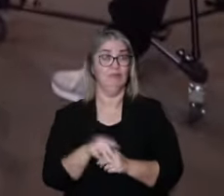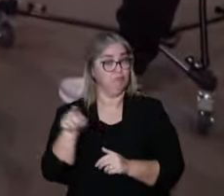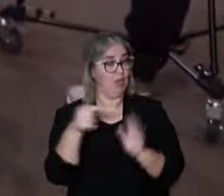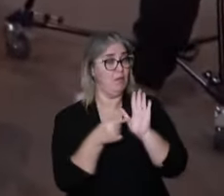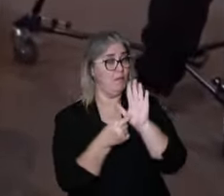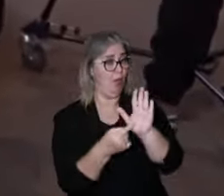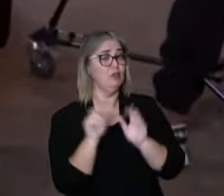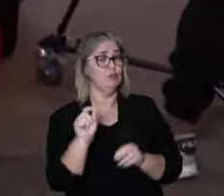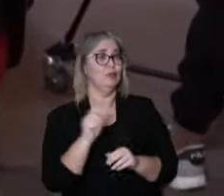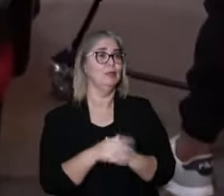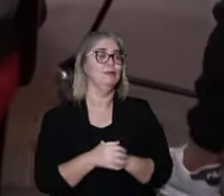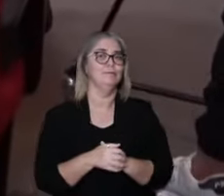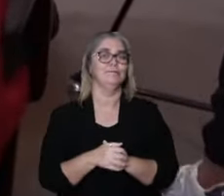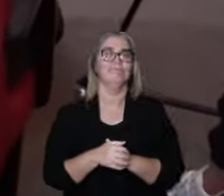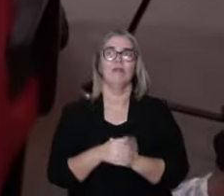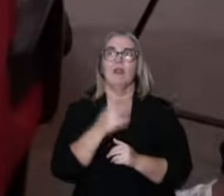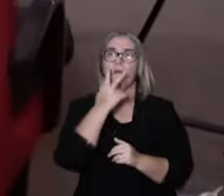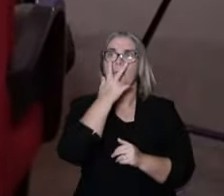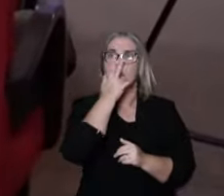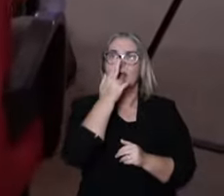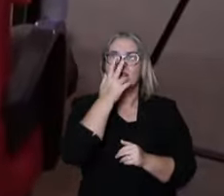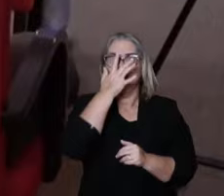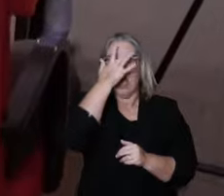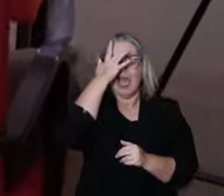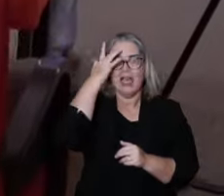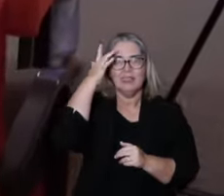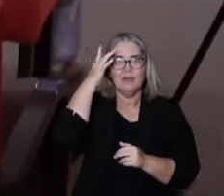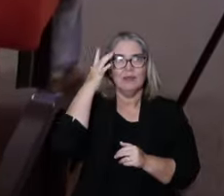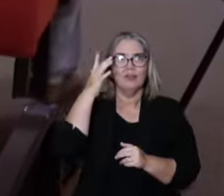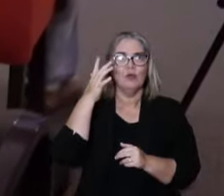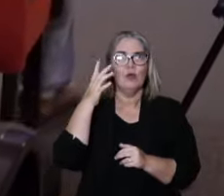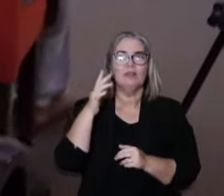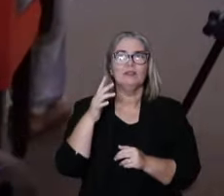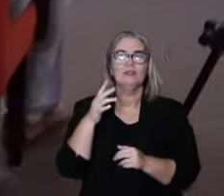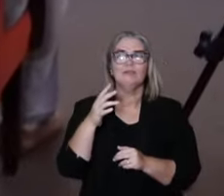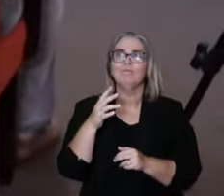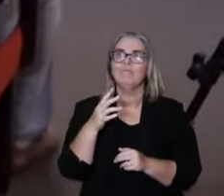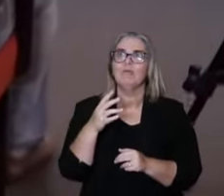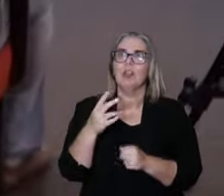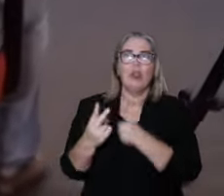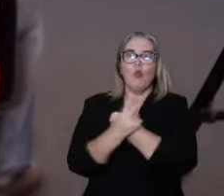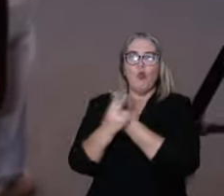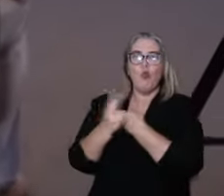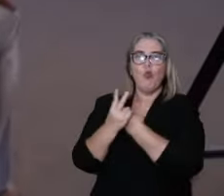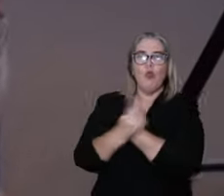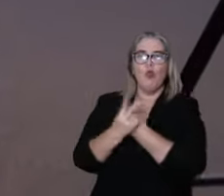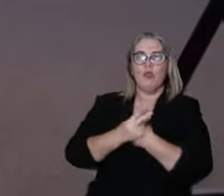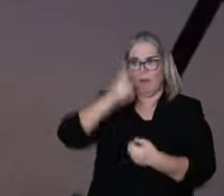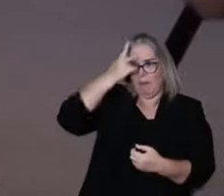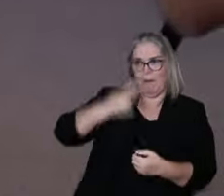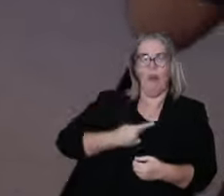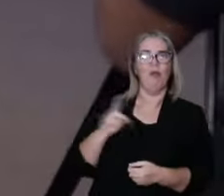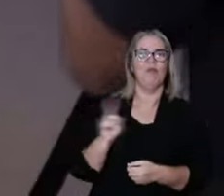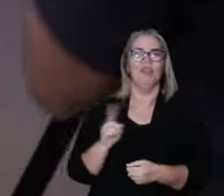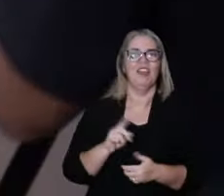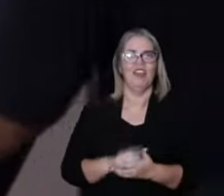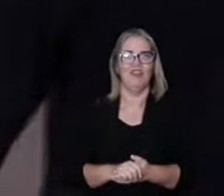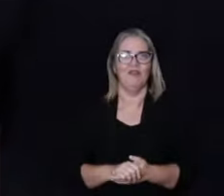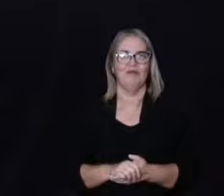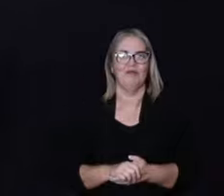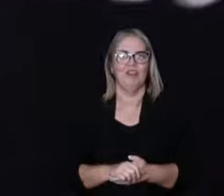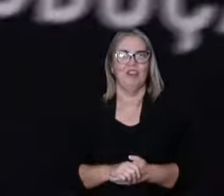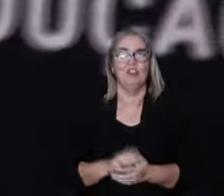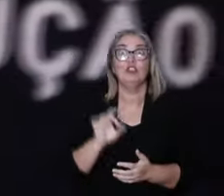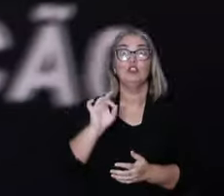he mentions this decrease, this progressive decrease of the people of taking care of themselves. And this